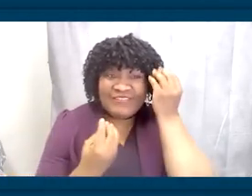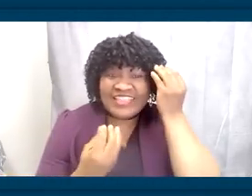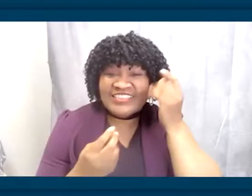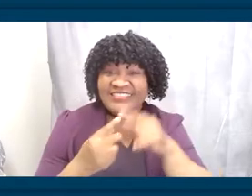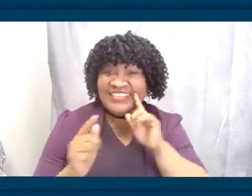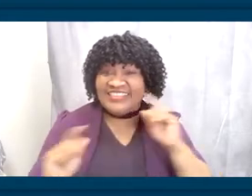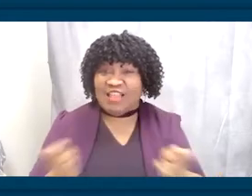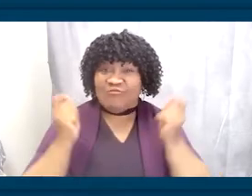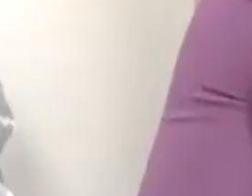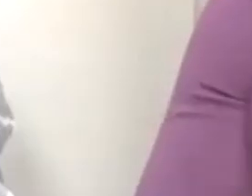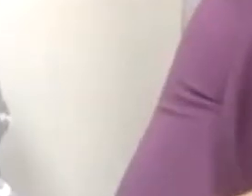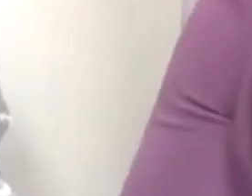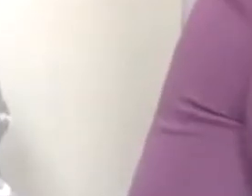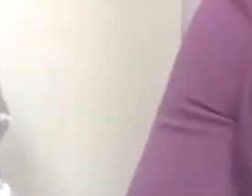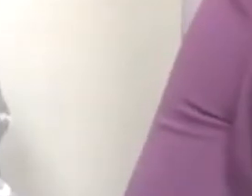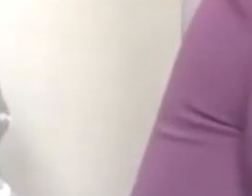together.